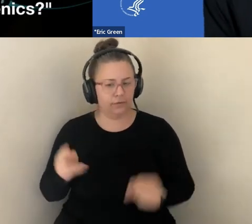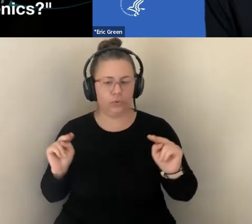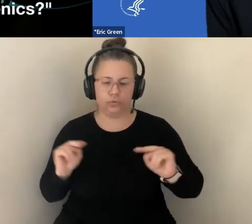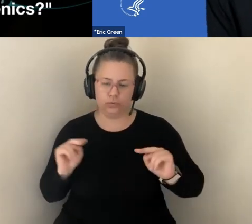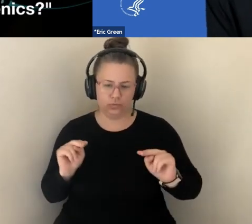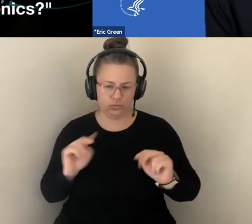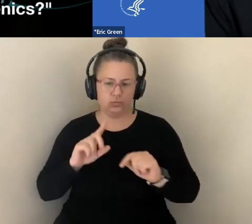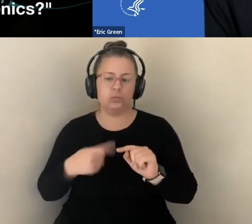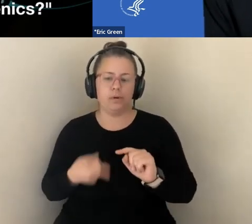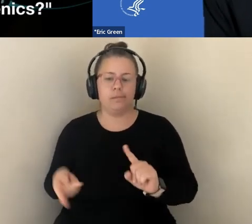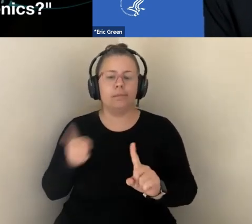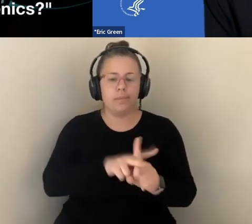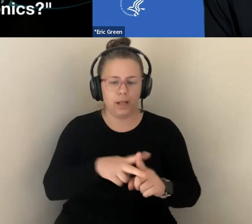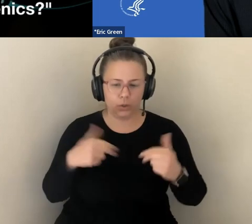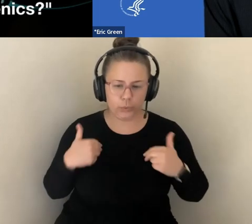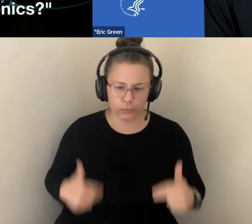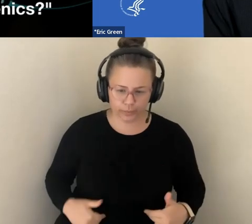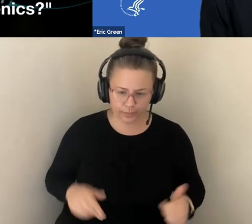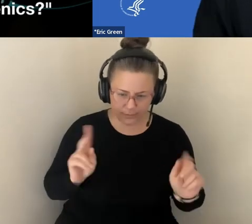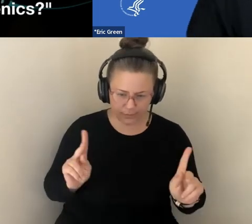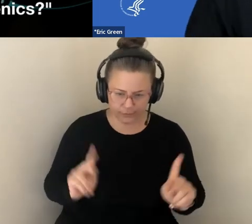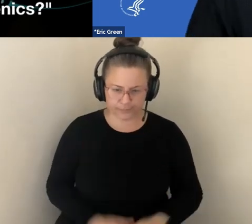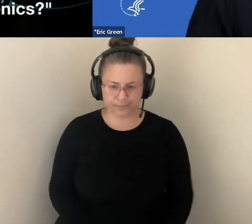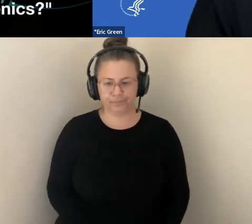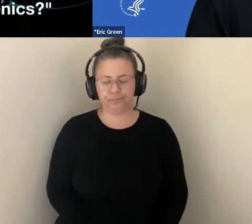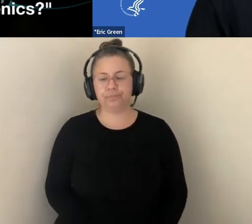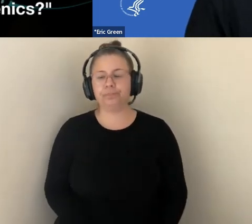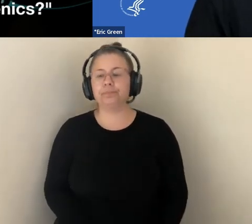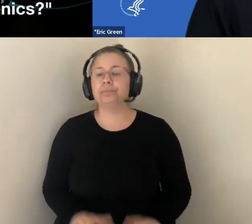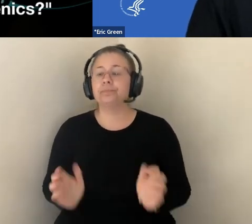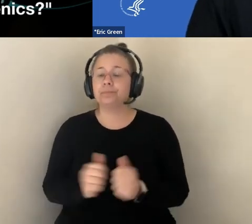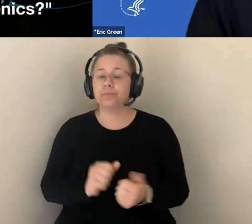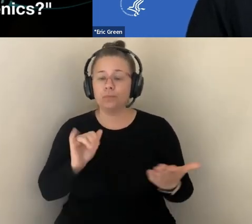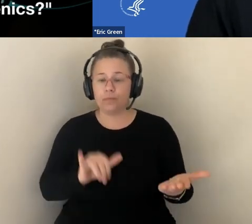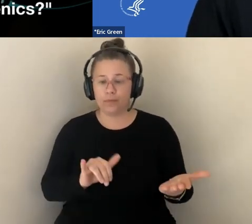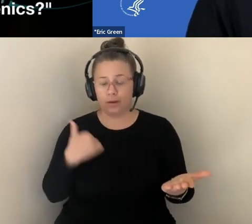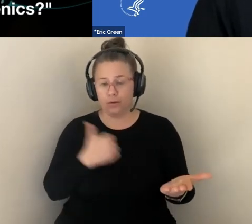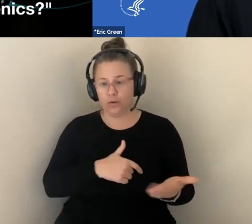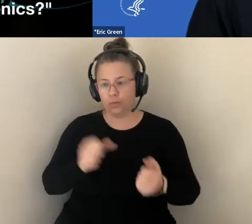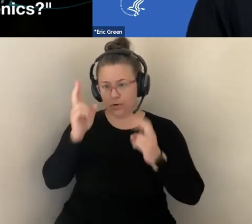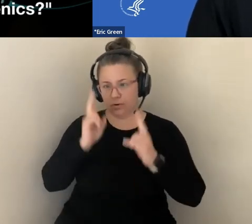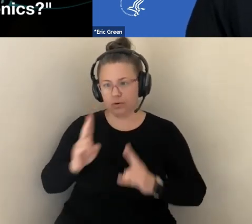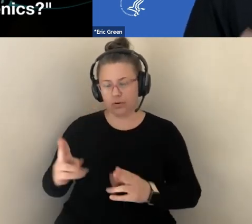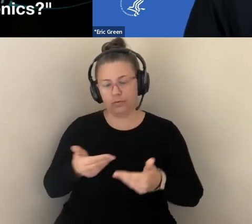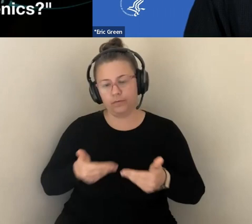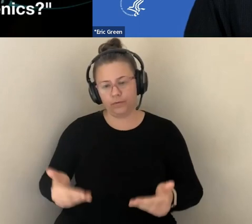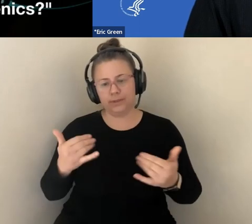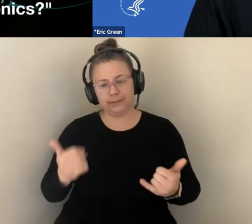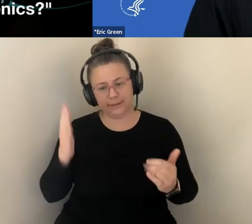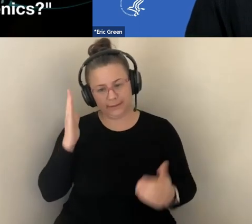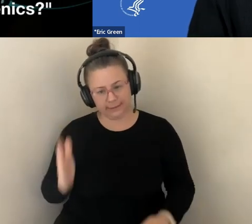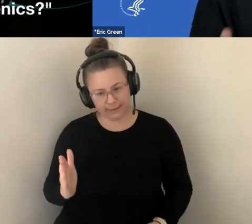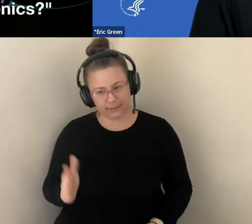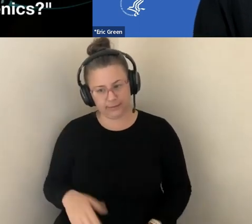ARE HONORED TO HOST TODAY'S CONVERSATION, HELPING TO ADVANCE PUBLIC ENGAGEMENT ON THESE ISSUES. IT IS MY HOPE THAT